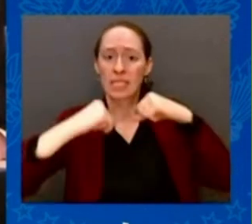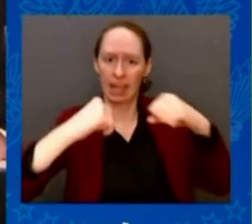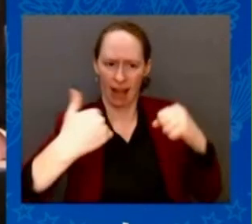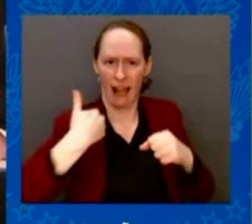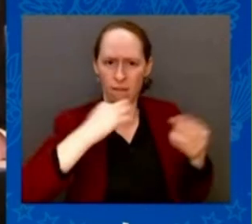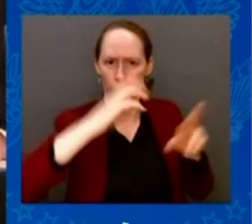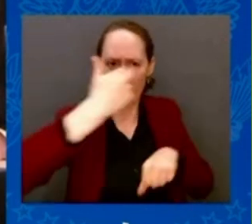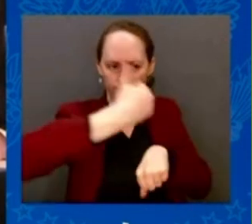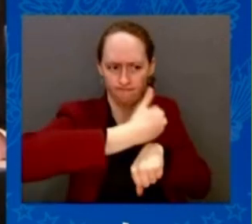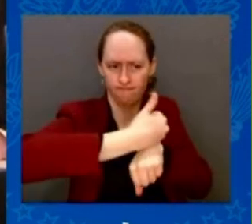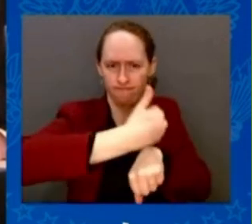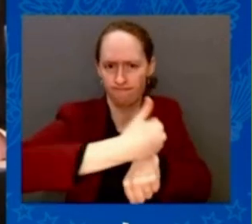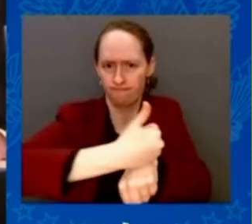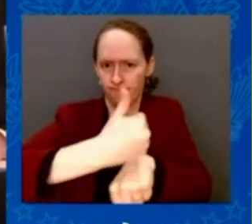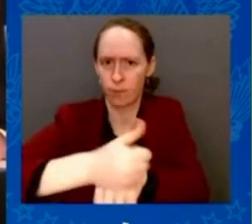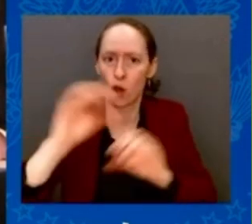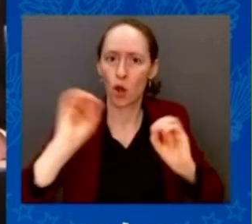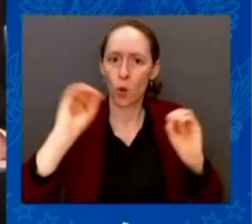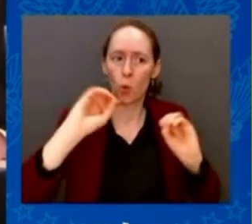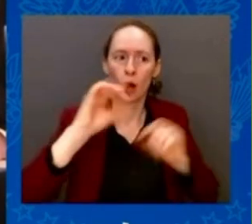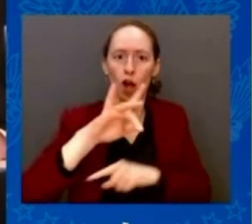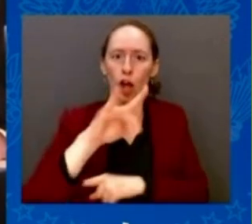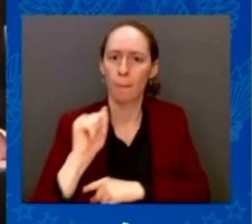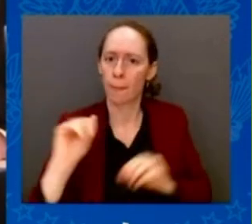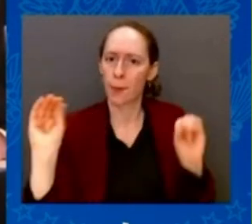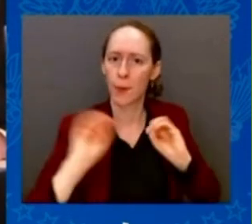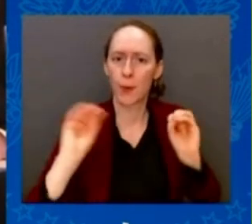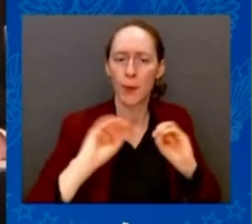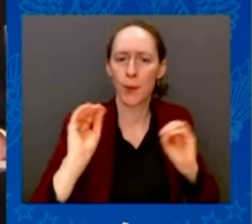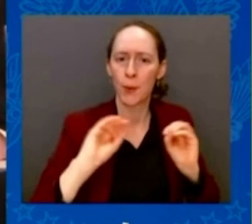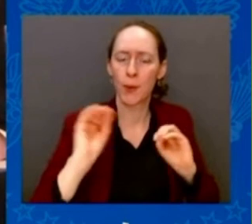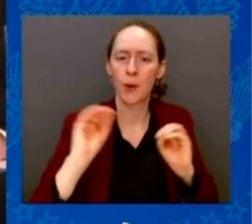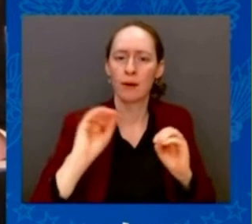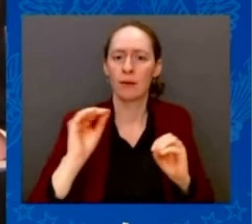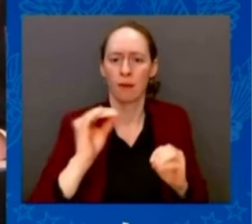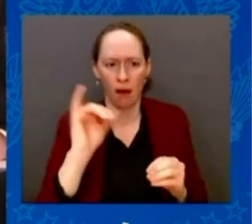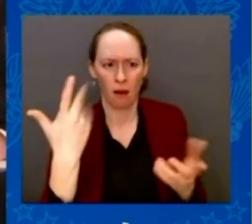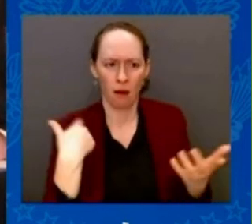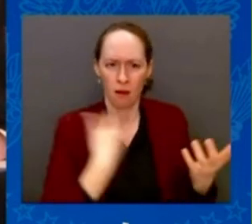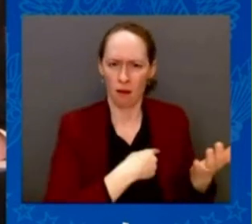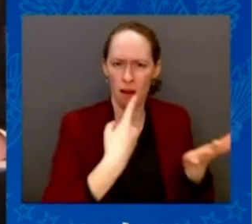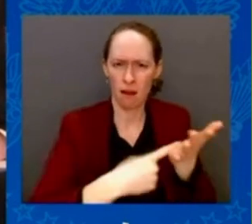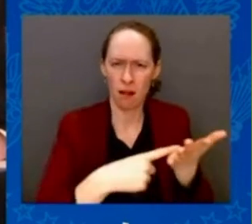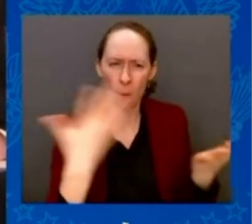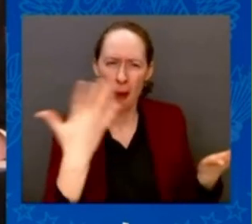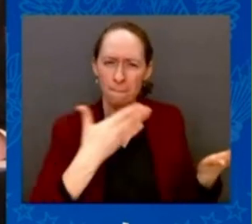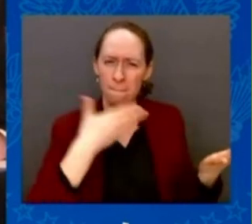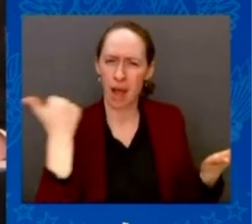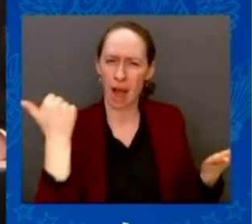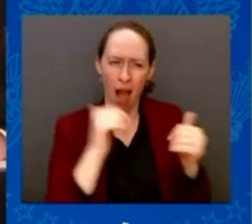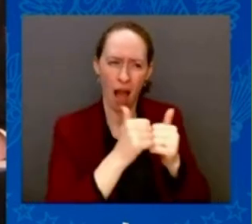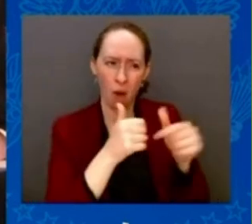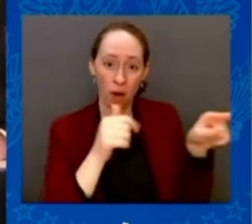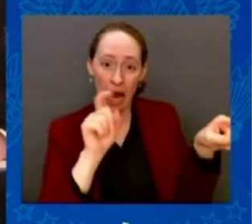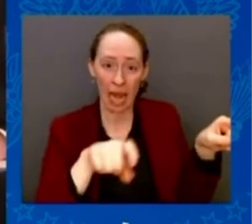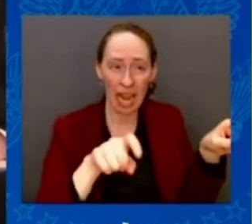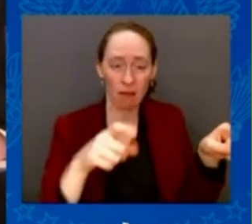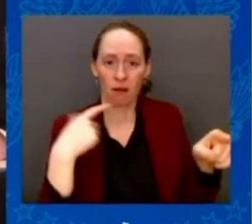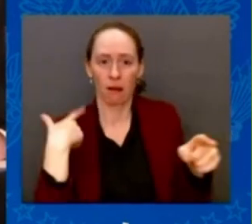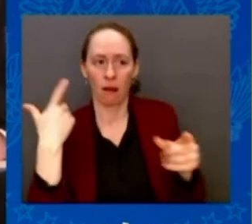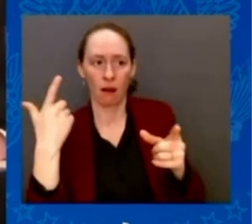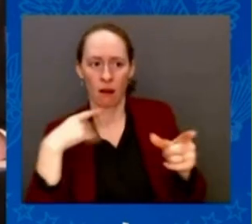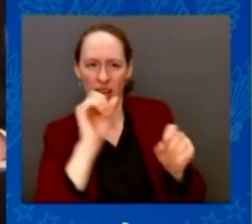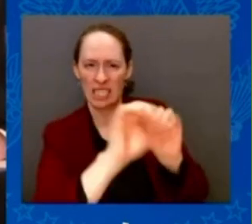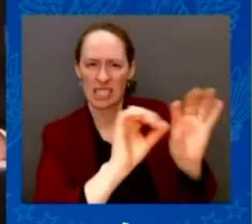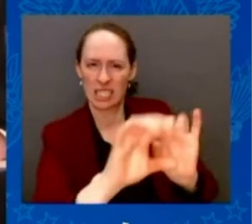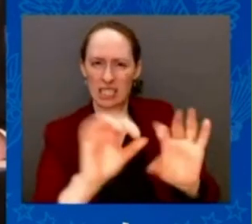environment and how we ensure that Ukraine is able to defend itself as long as it takes and